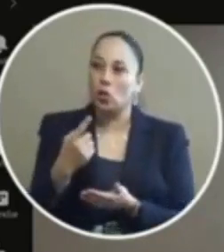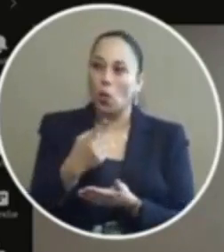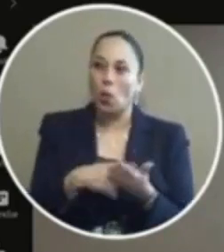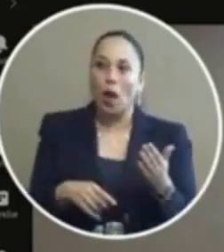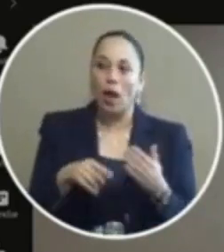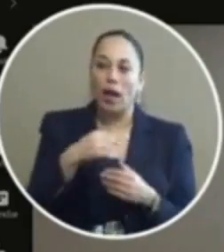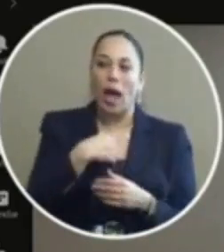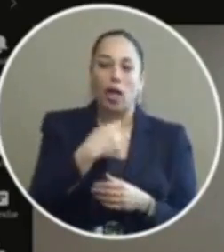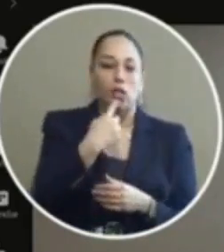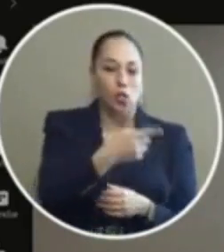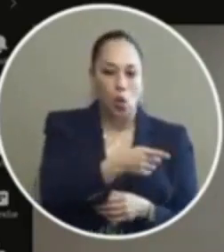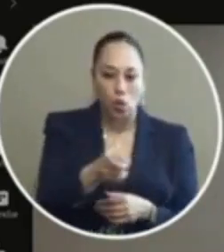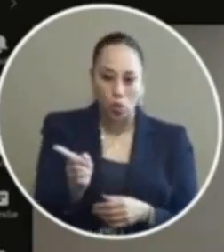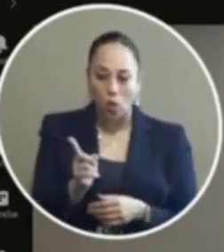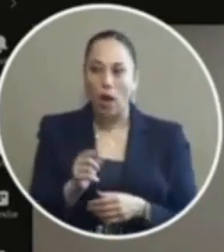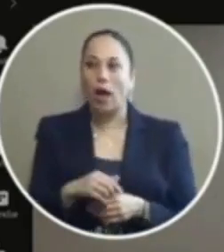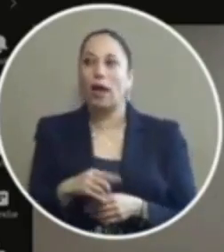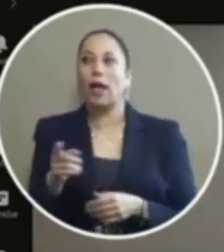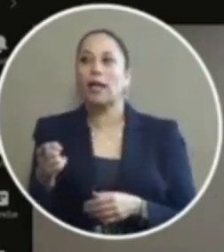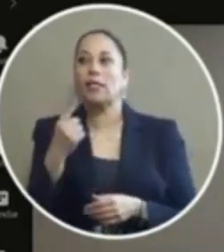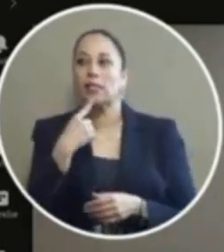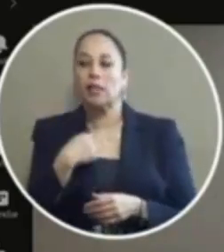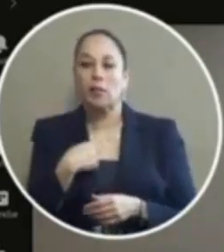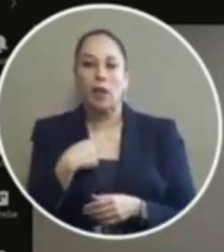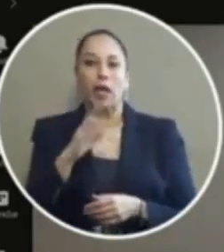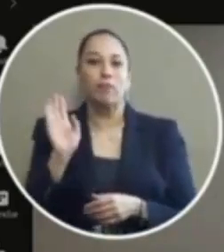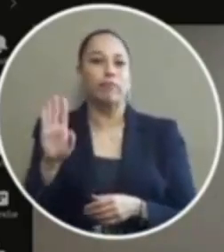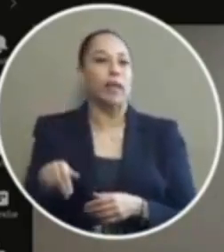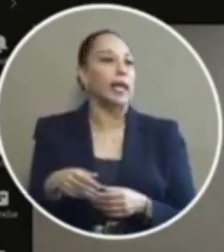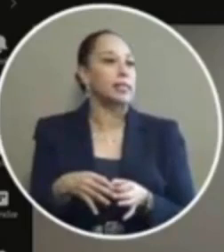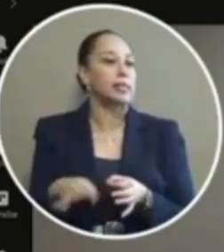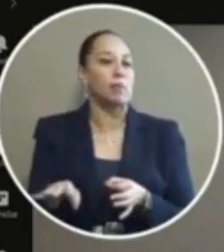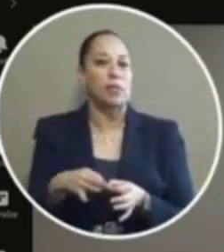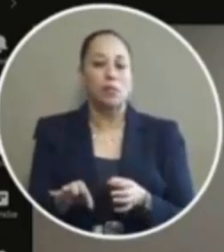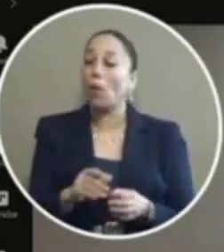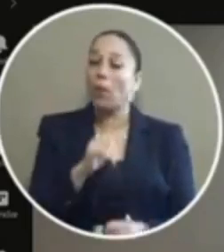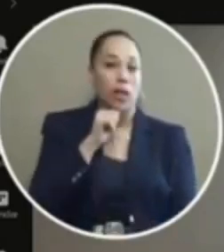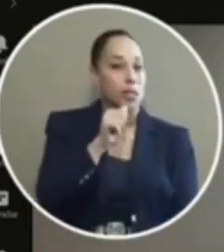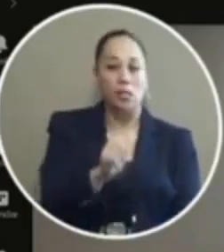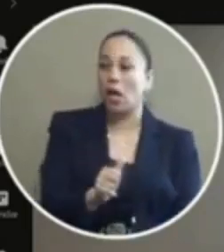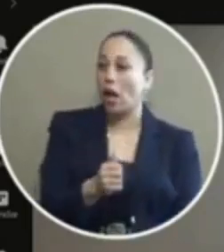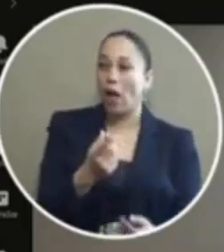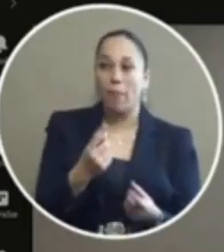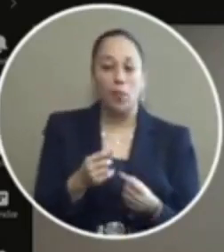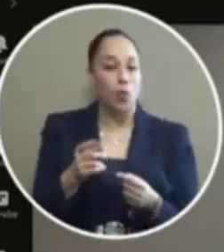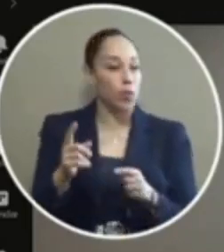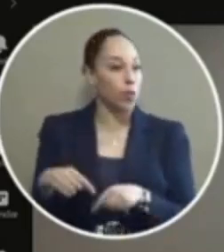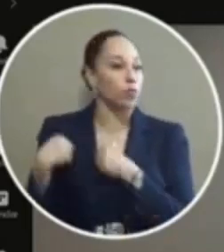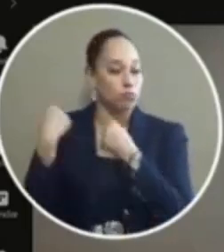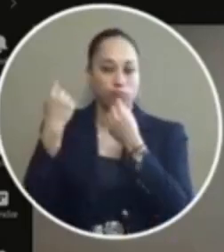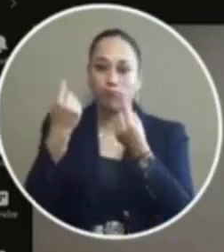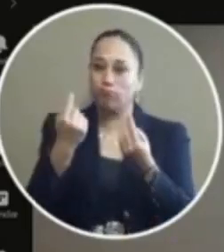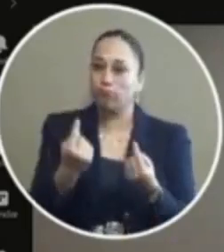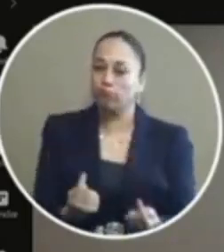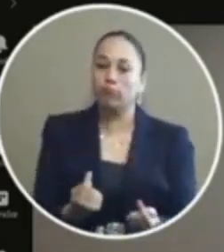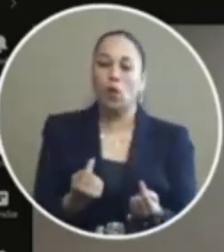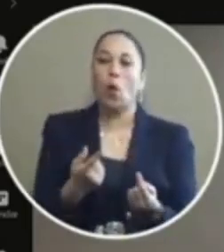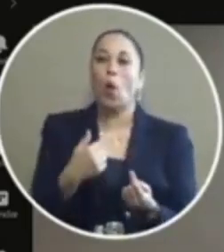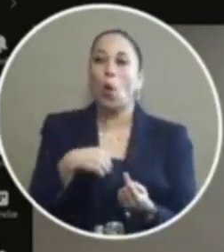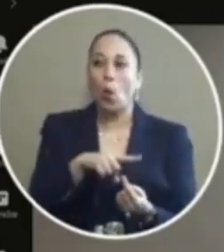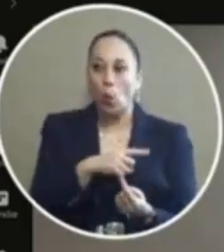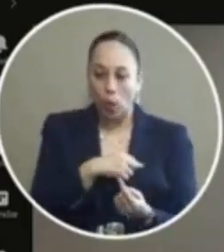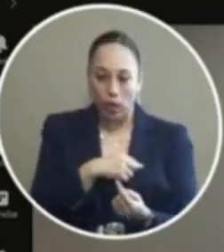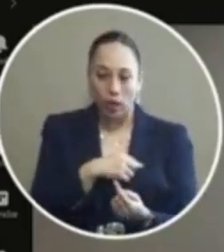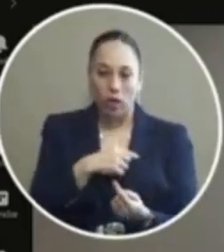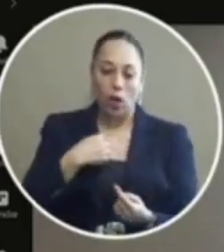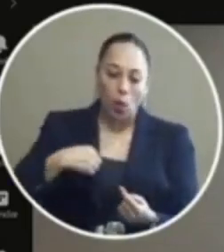told you and he has repeatedly told me it's very simple but it's not I've been doing this for way too long we have we we